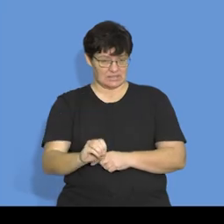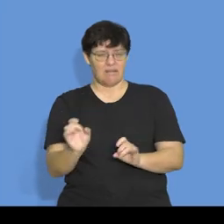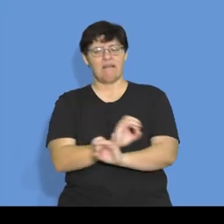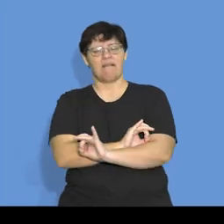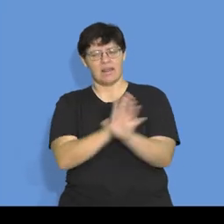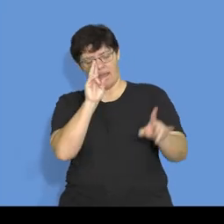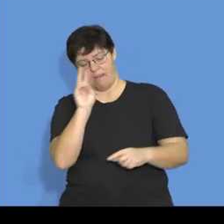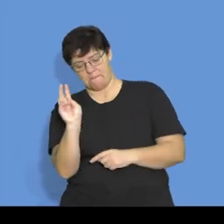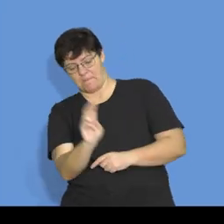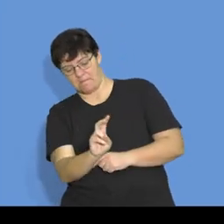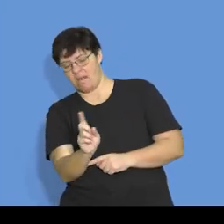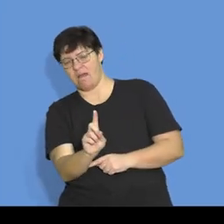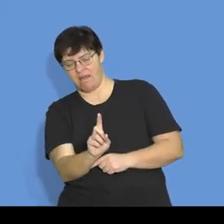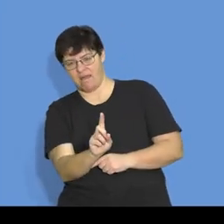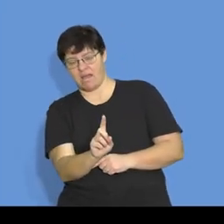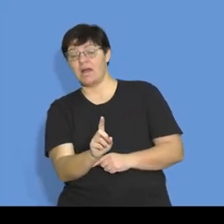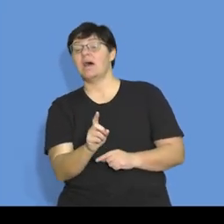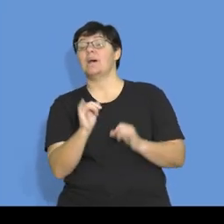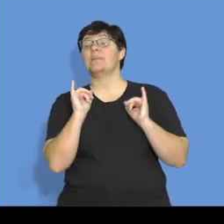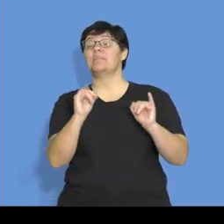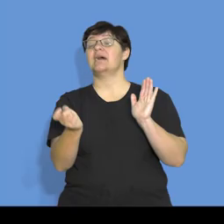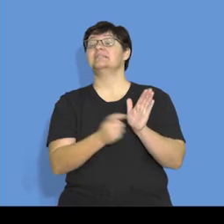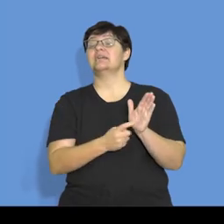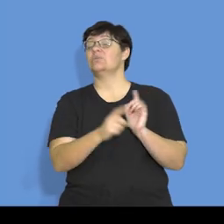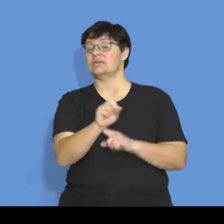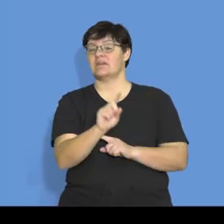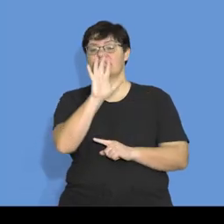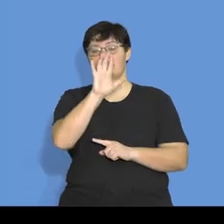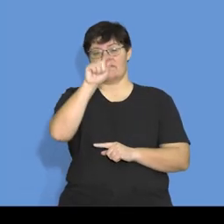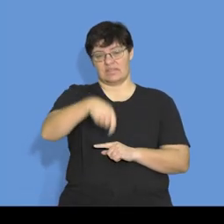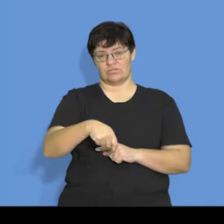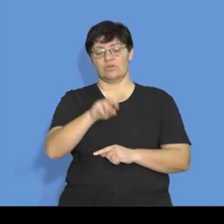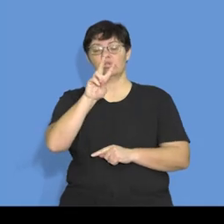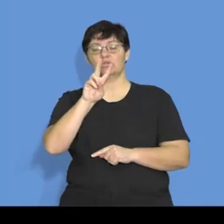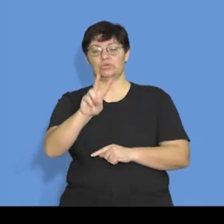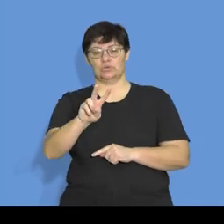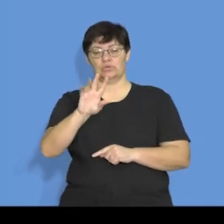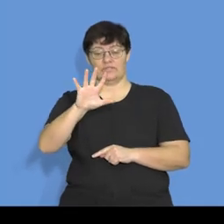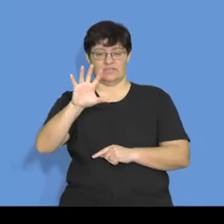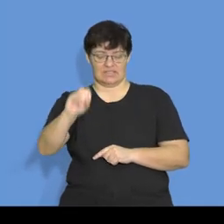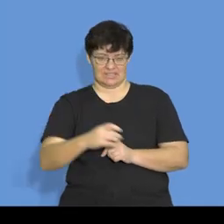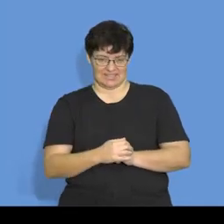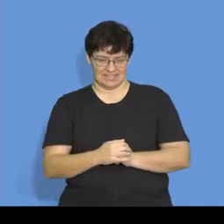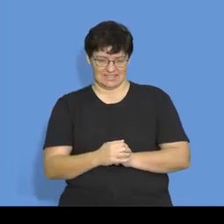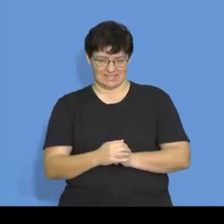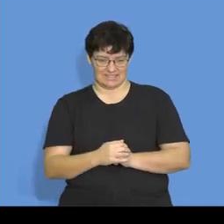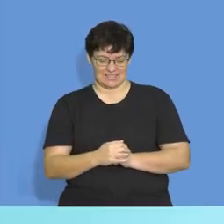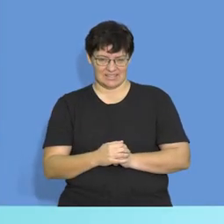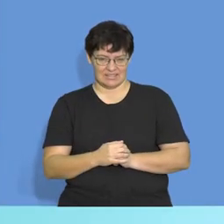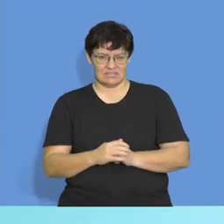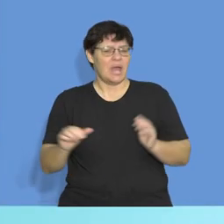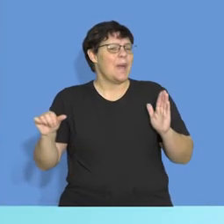that the amount of bad debts will be 5,250. So, what was important